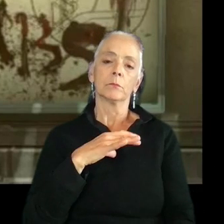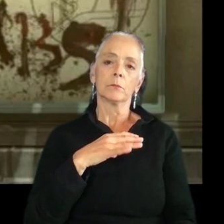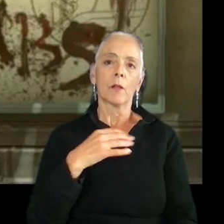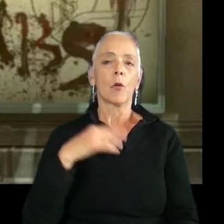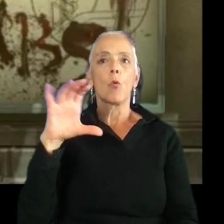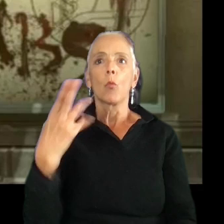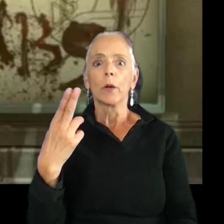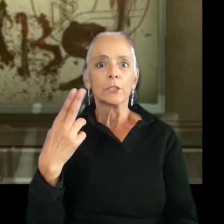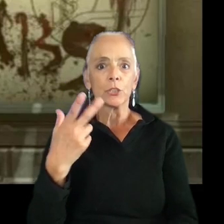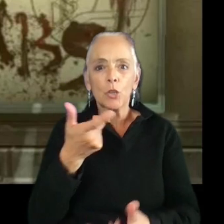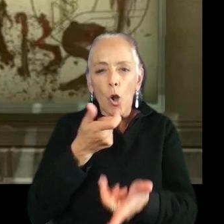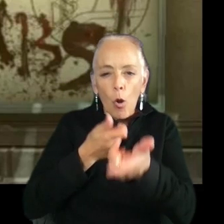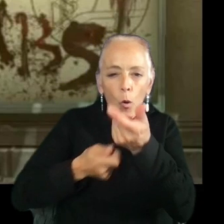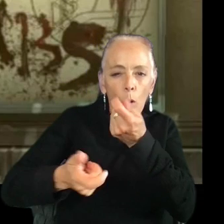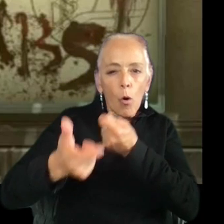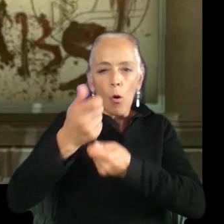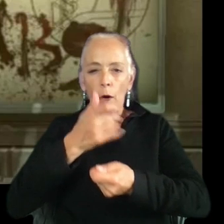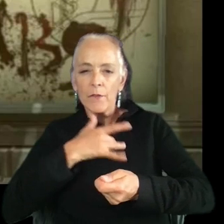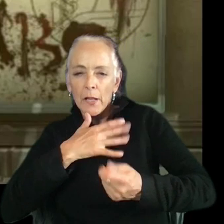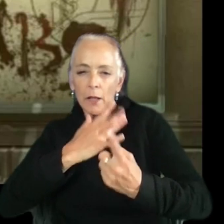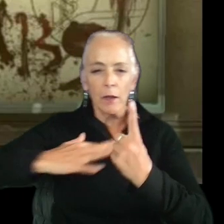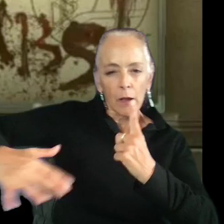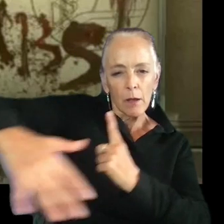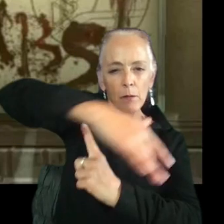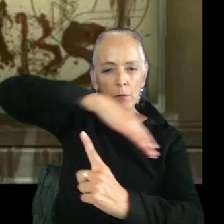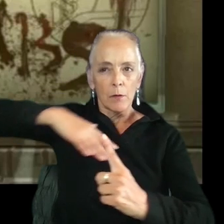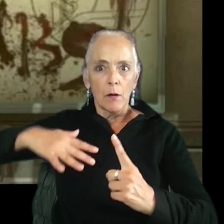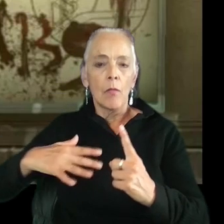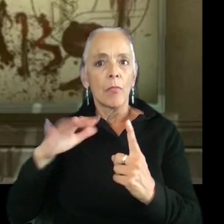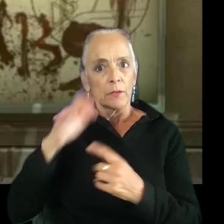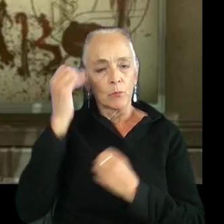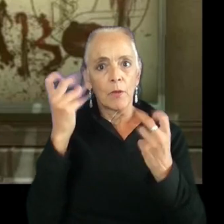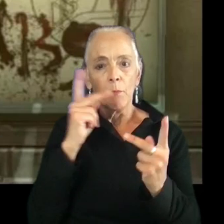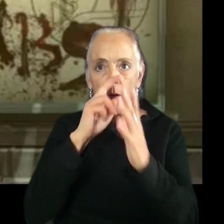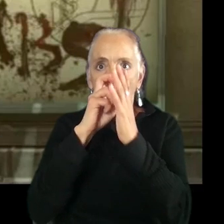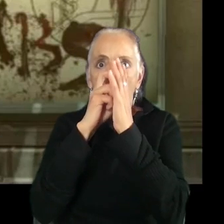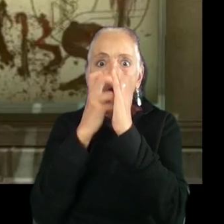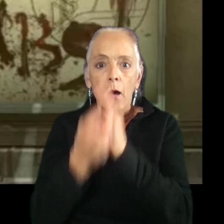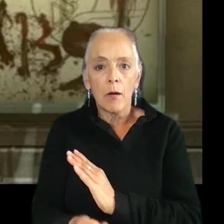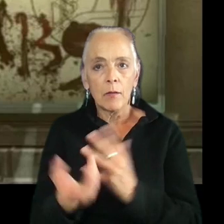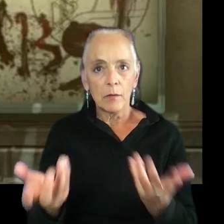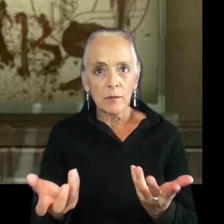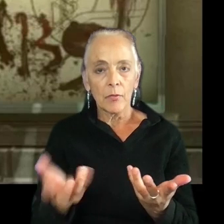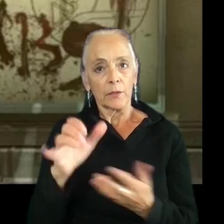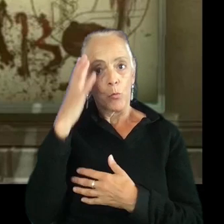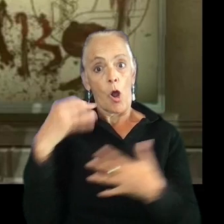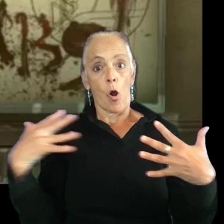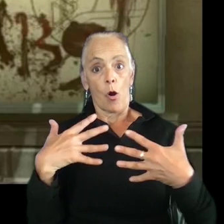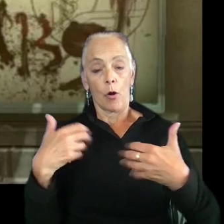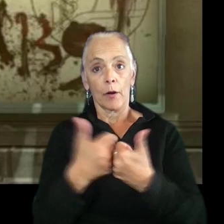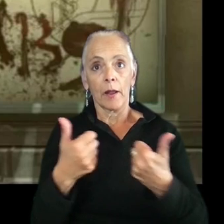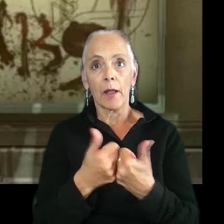lore, feeling, atmosphere, and that's what draws so many people in. And I think that's why in horror games, you see